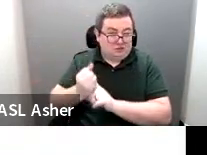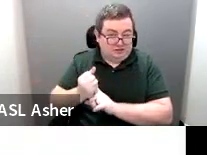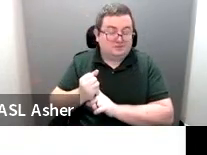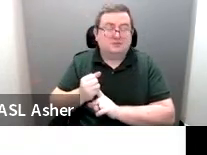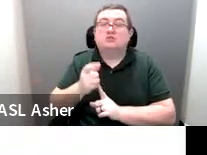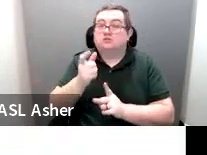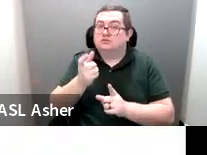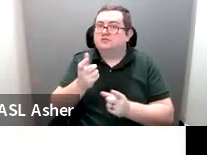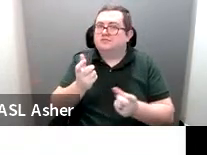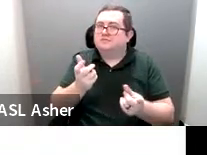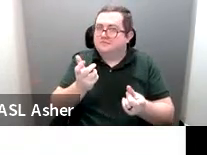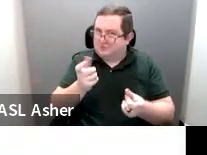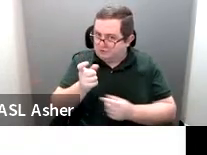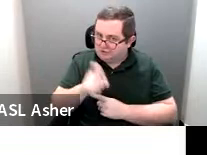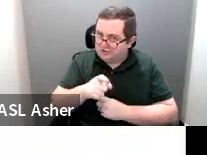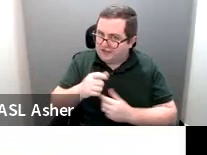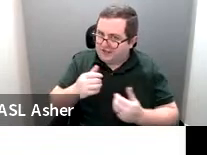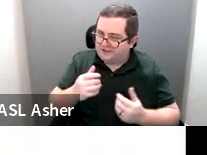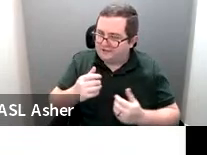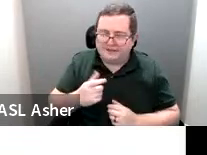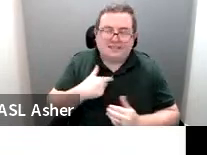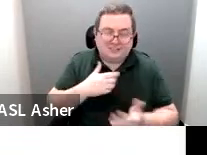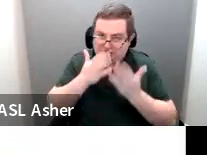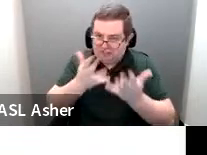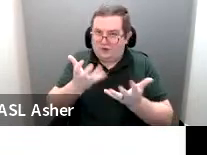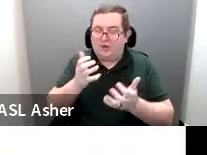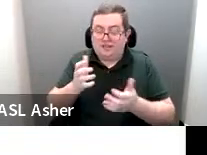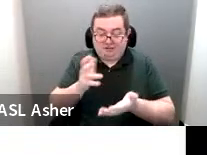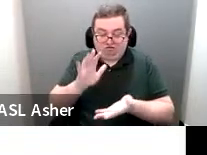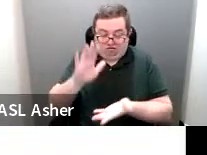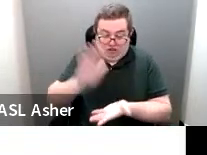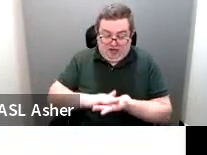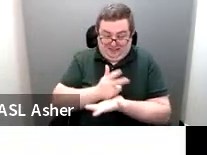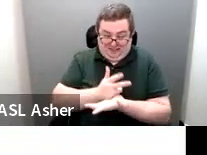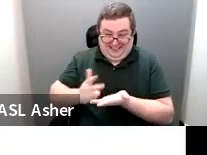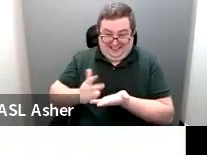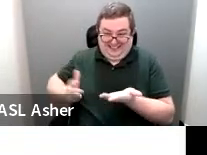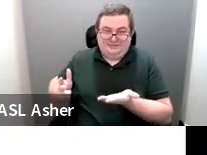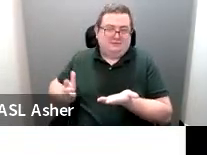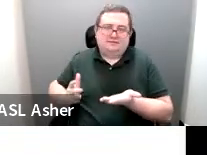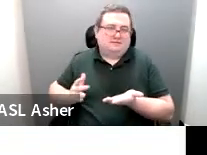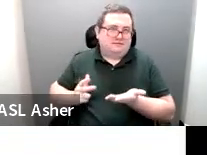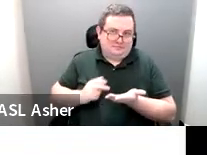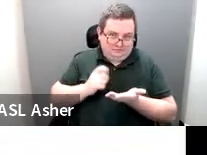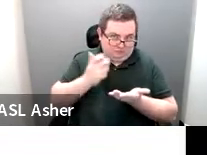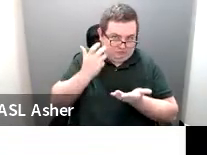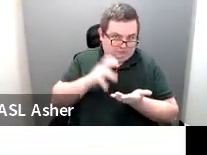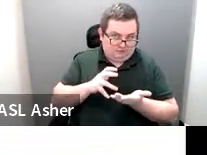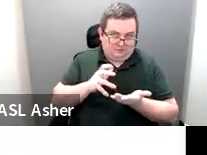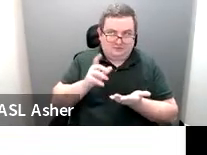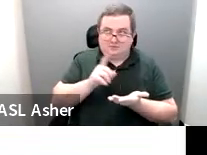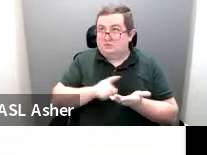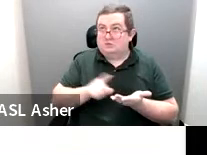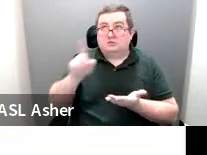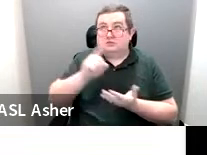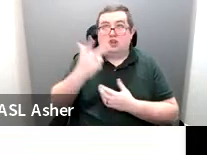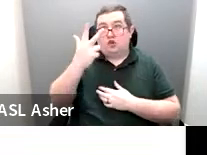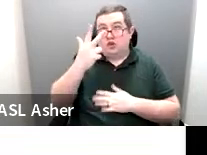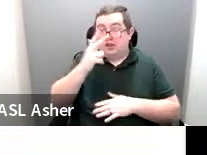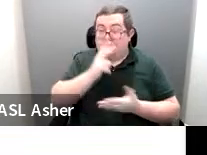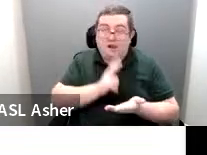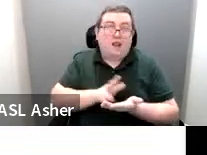to want to have these spaces down at ground level instead of having somebody, I don't know, go up three flights